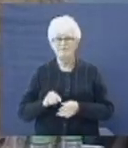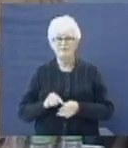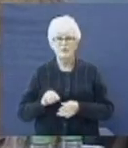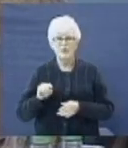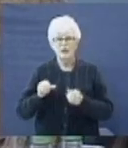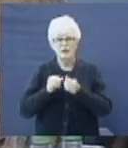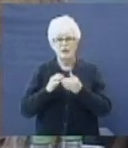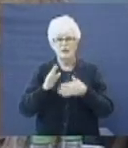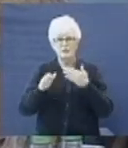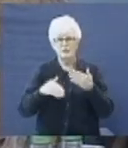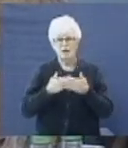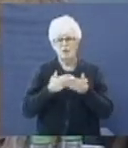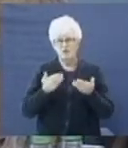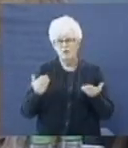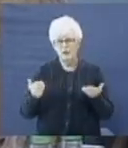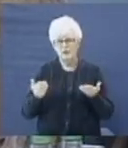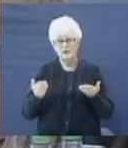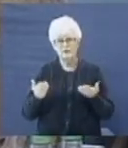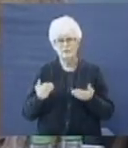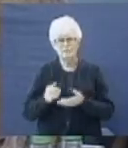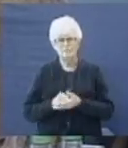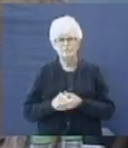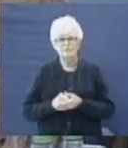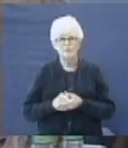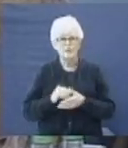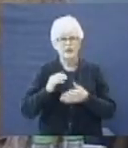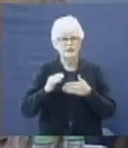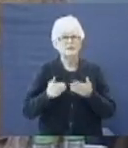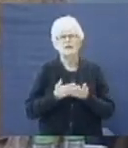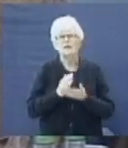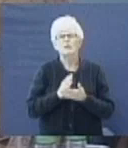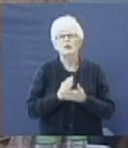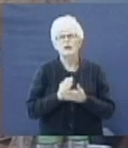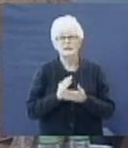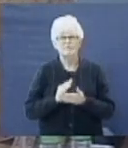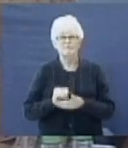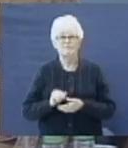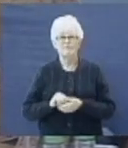Job, you lost all your substance. It's all right.